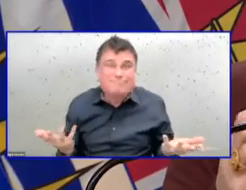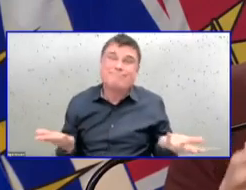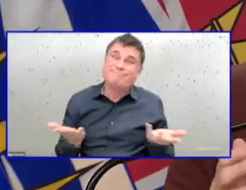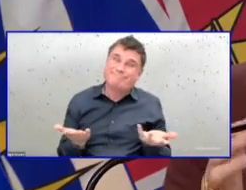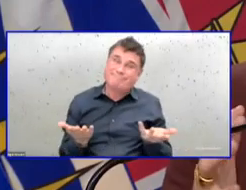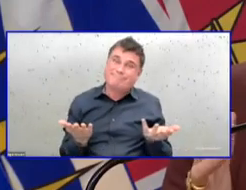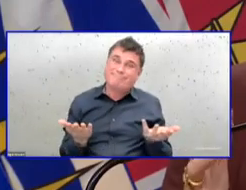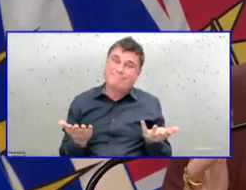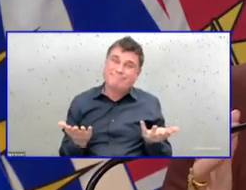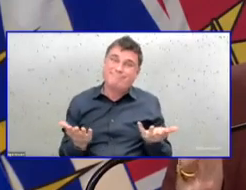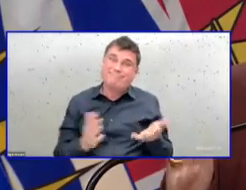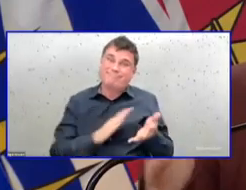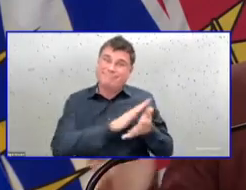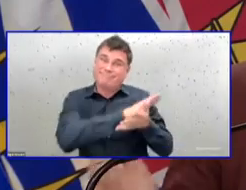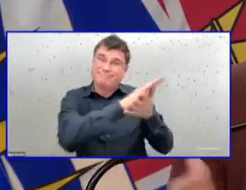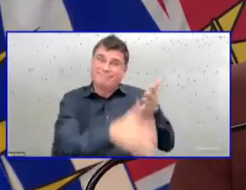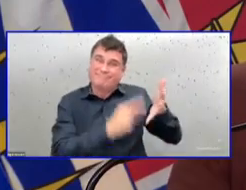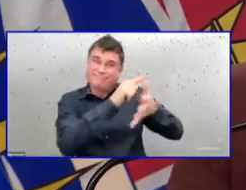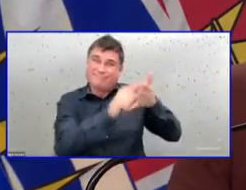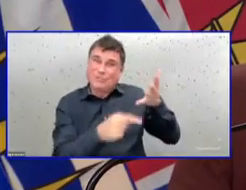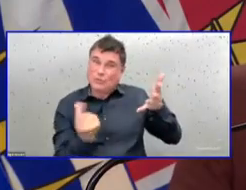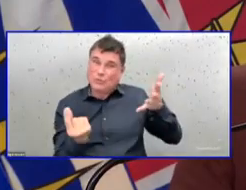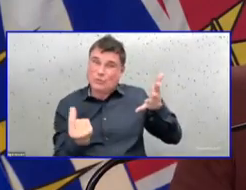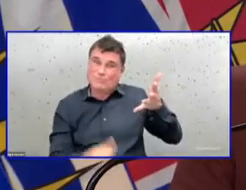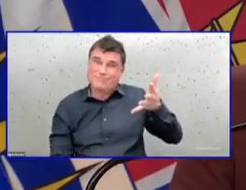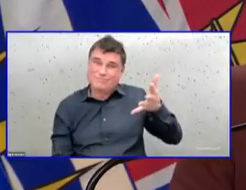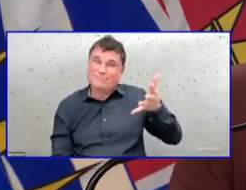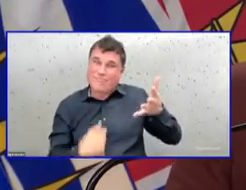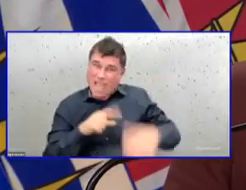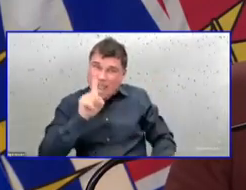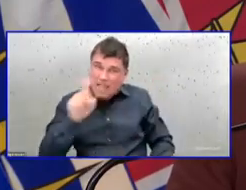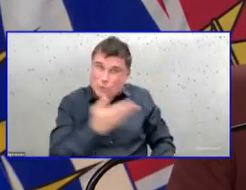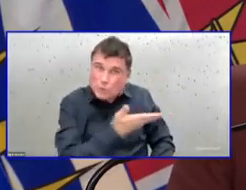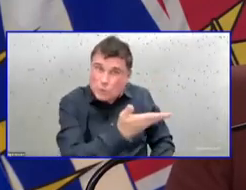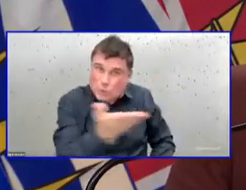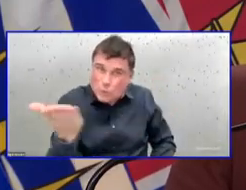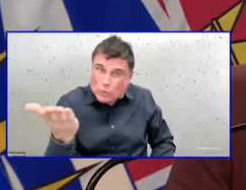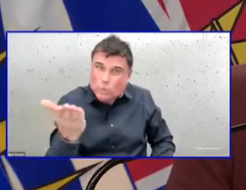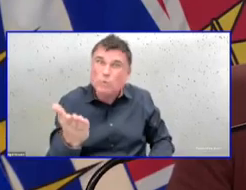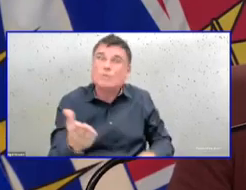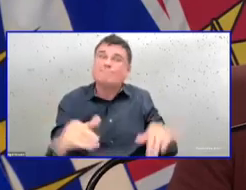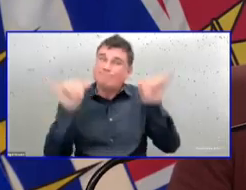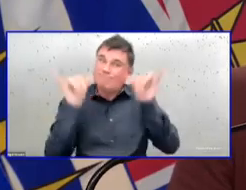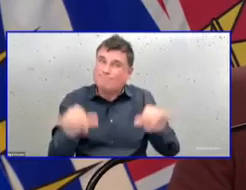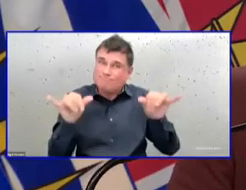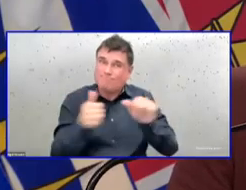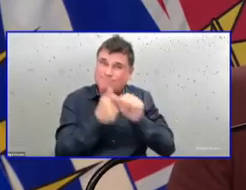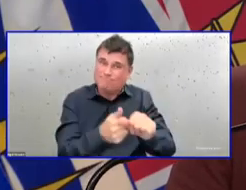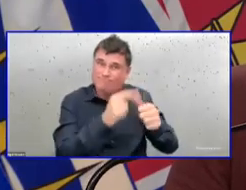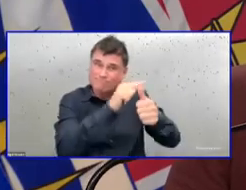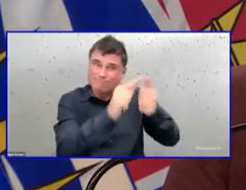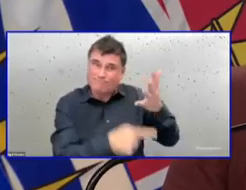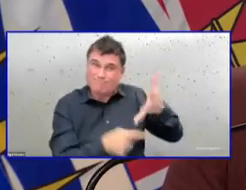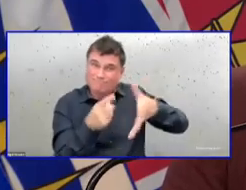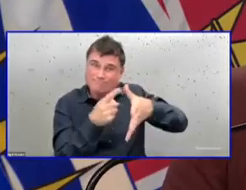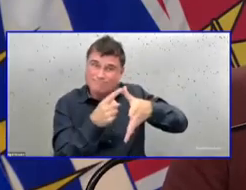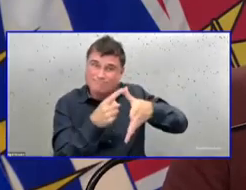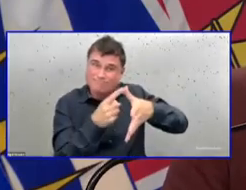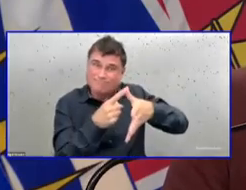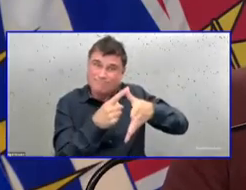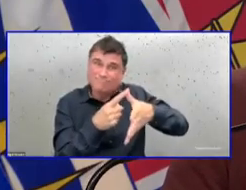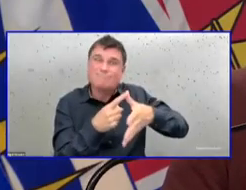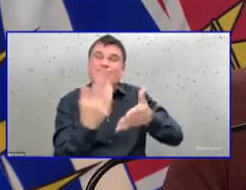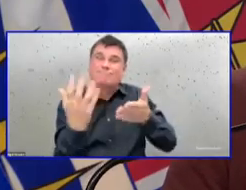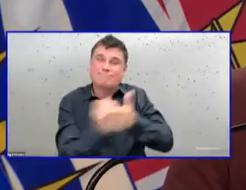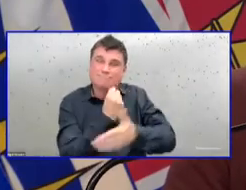to continue to do as we go through this next few months. Get your booster dose when it's your turn. Get your first